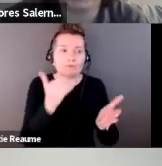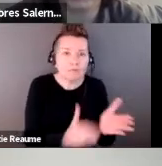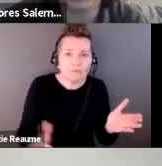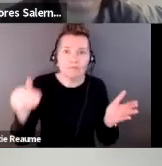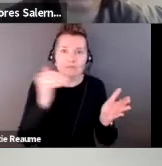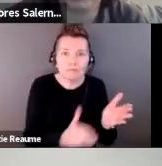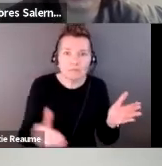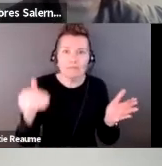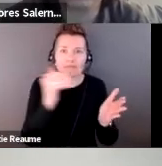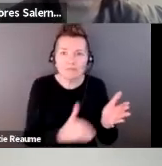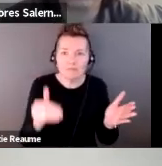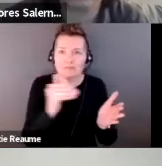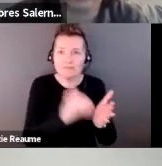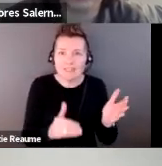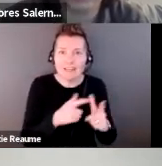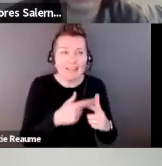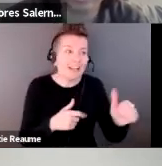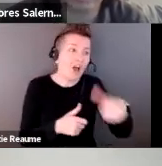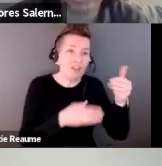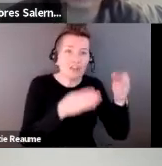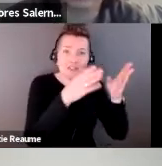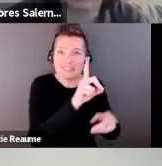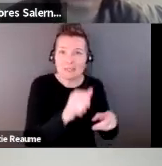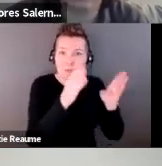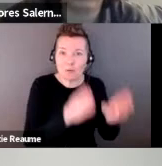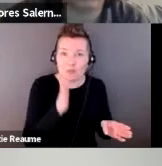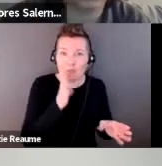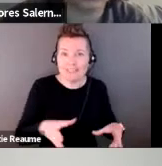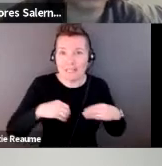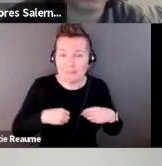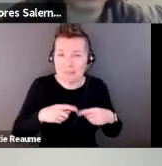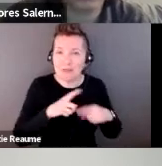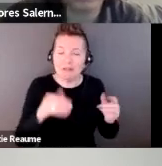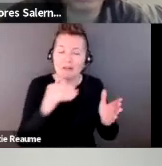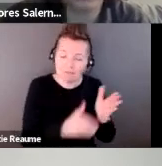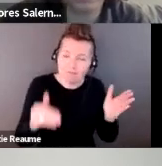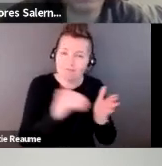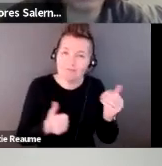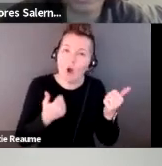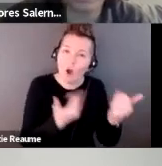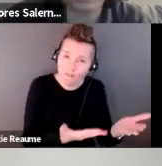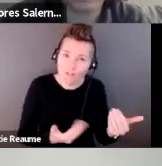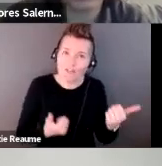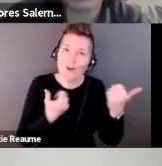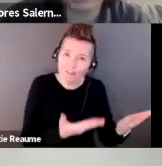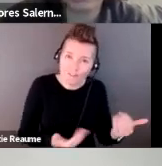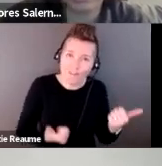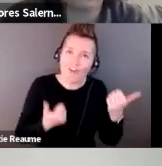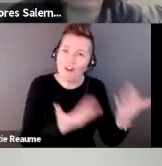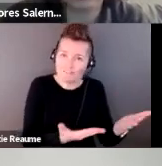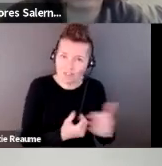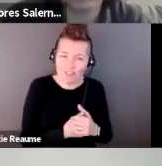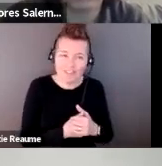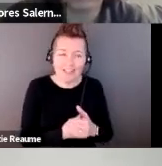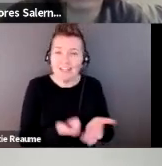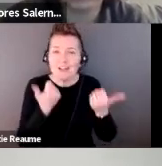disabled person takes you up on it. Next bullet point, quote, is offering what you can, is